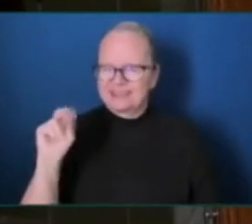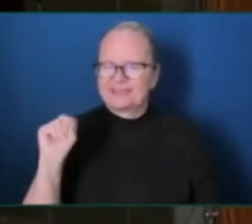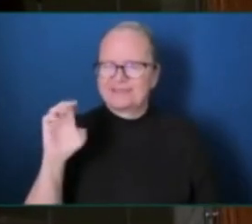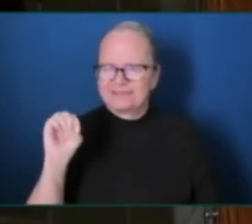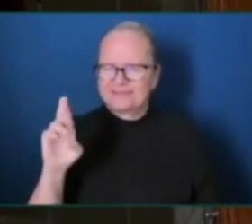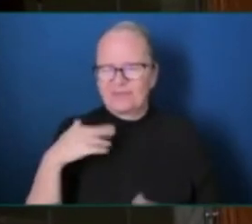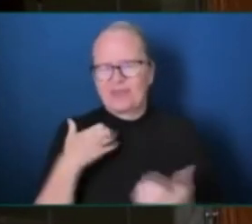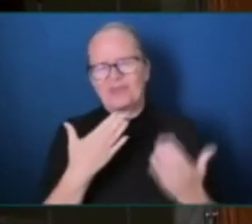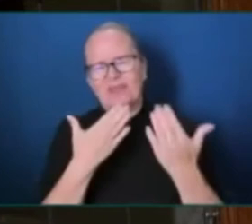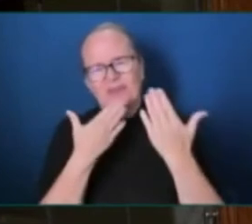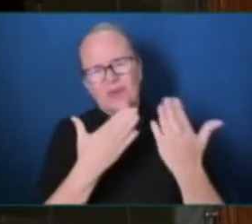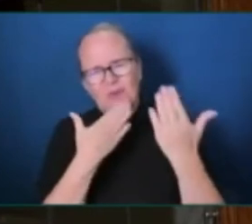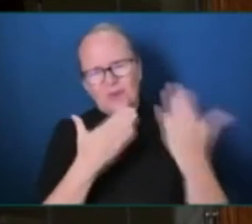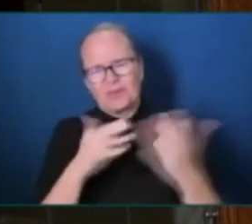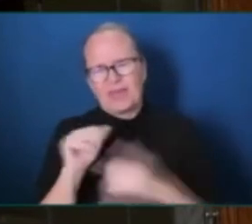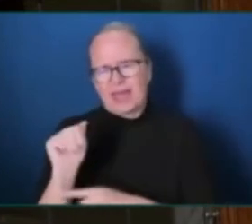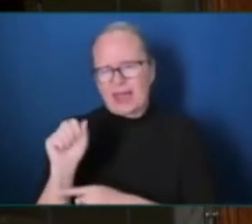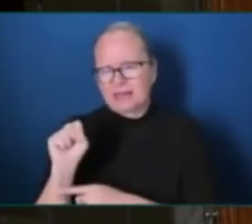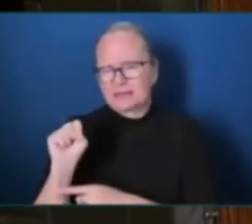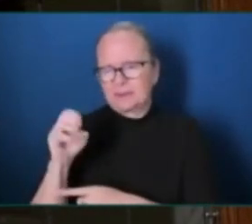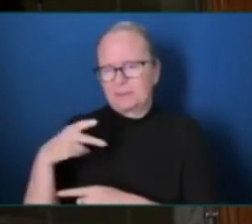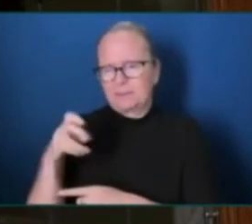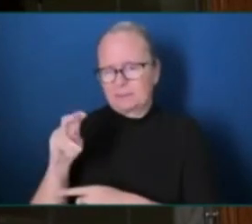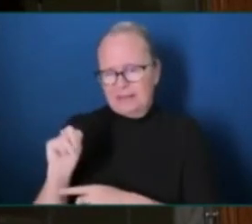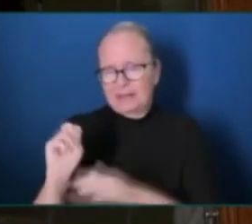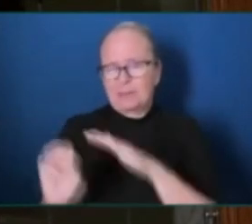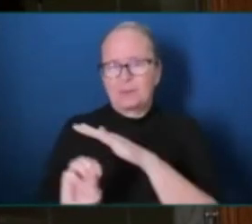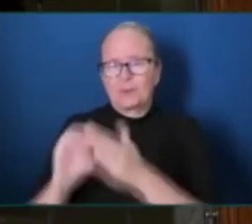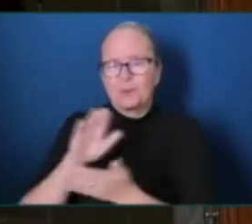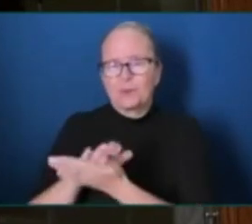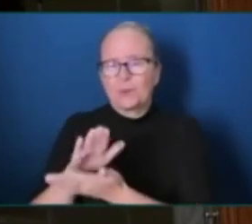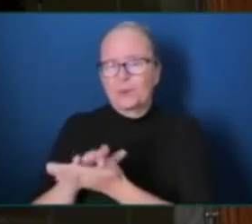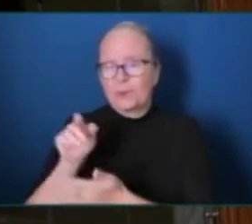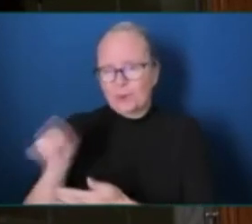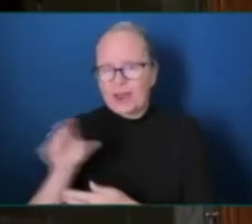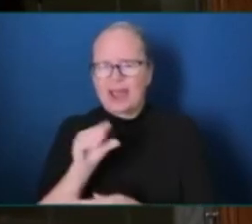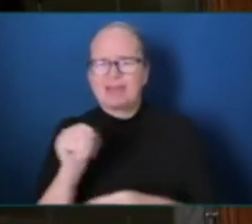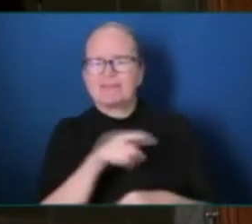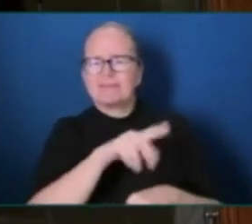and for putting a smile on so many faces at the same time. Thank you.